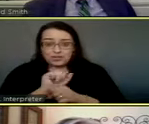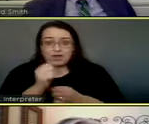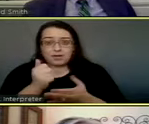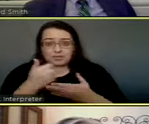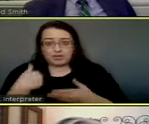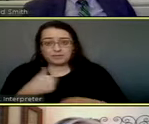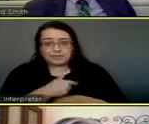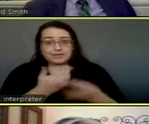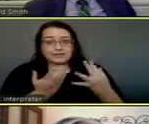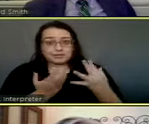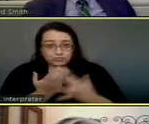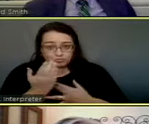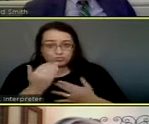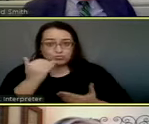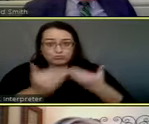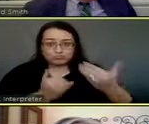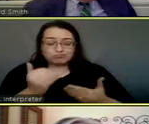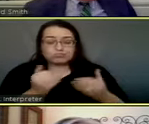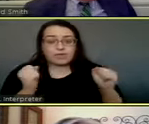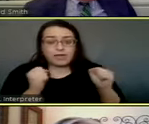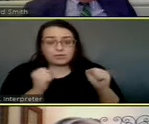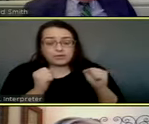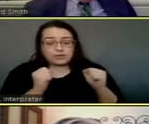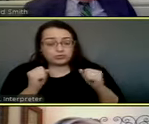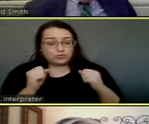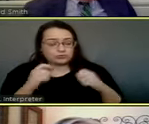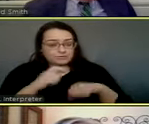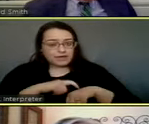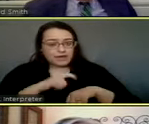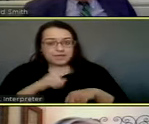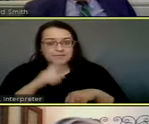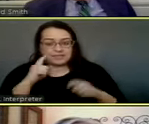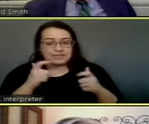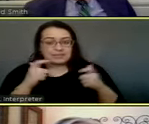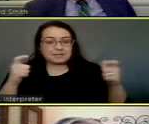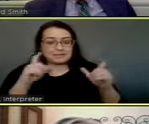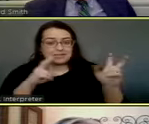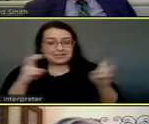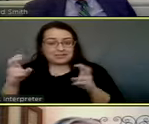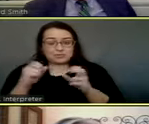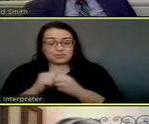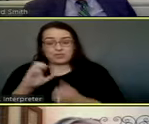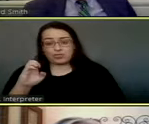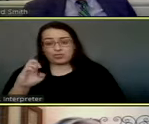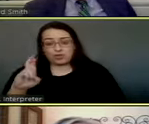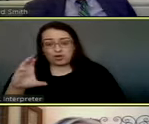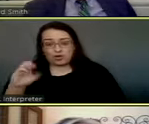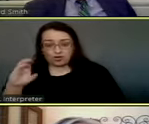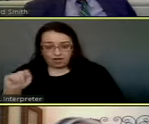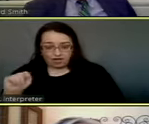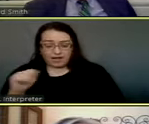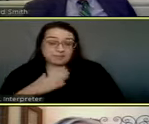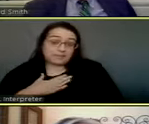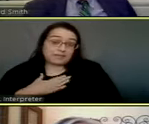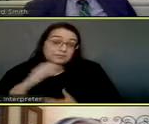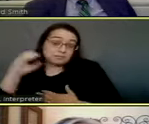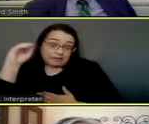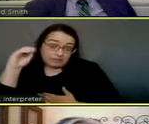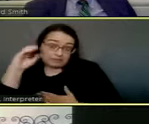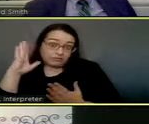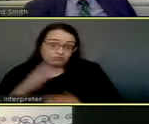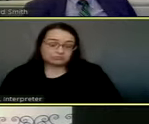through the winter storm. So I think the biggest issues are with ERCOT. That's just my opinion,